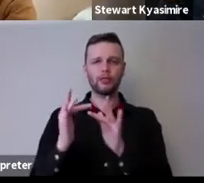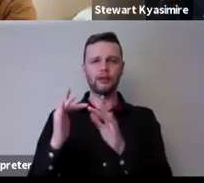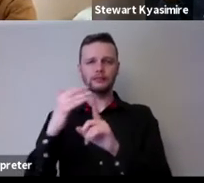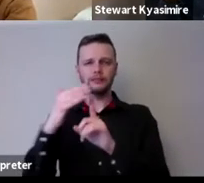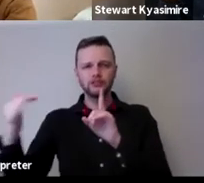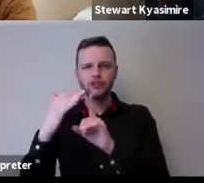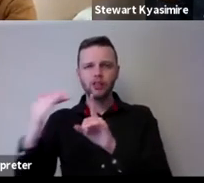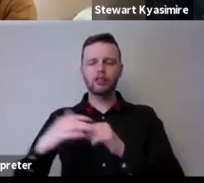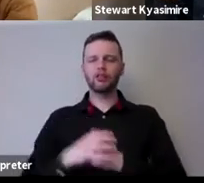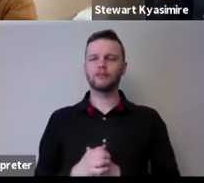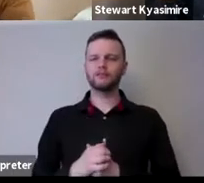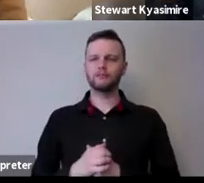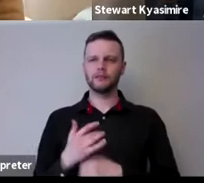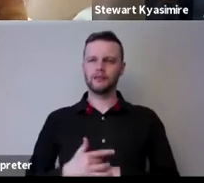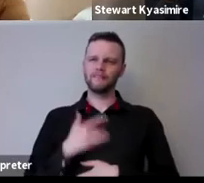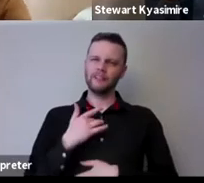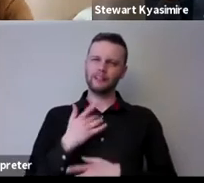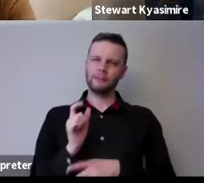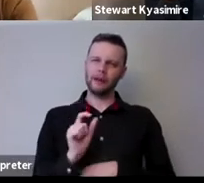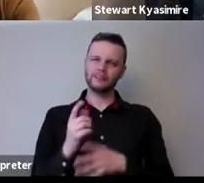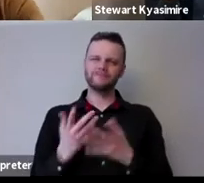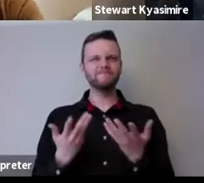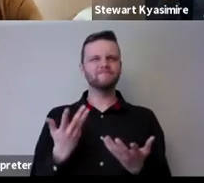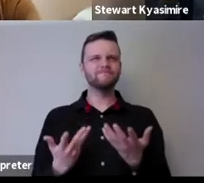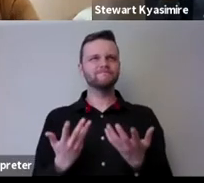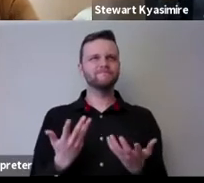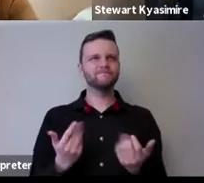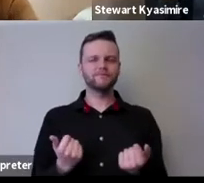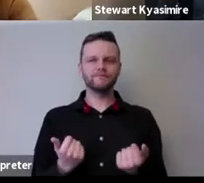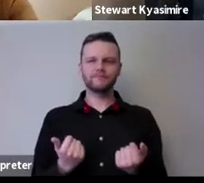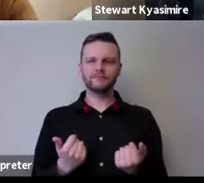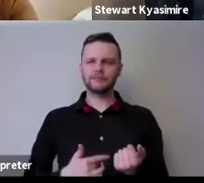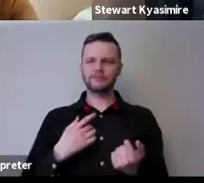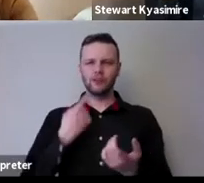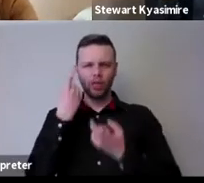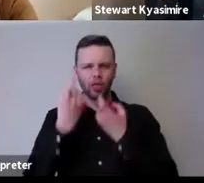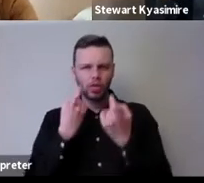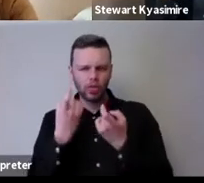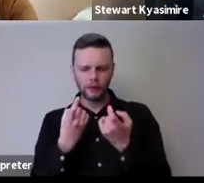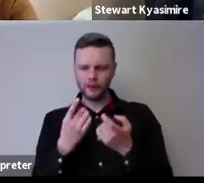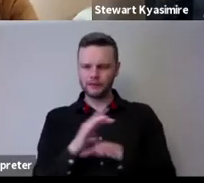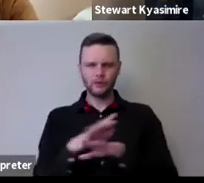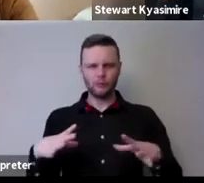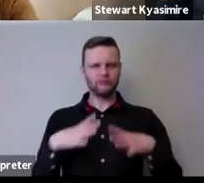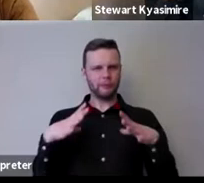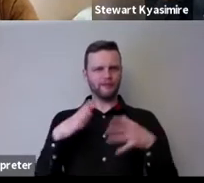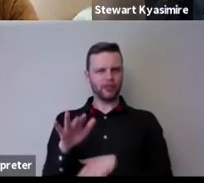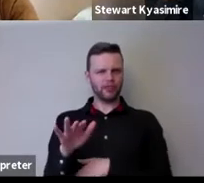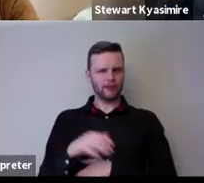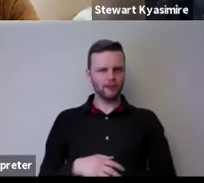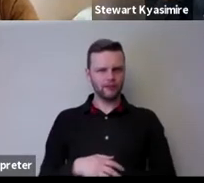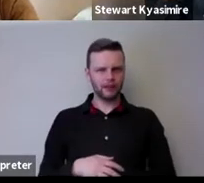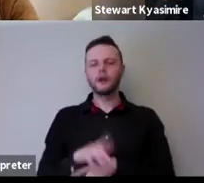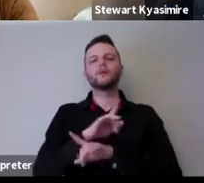and that i did feel a little bit like um uh like i couldn't quite figure out the lack of preparedness uh you know for that not that we would have